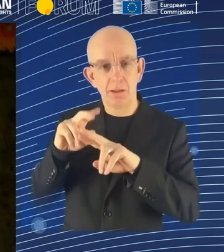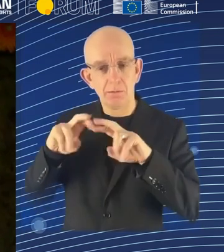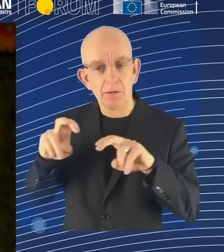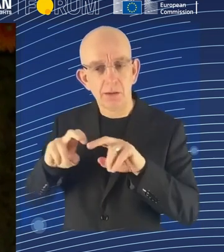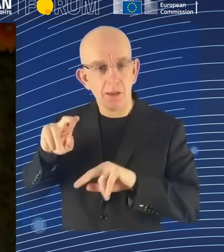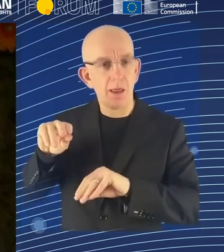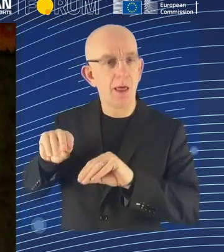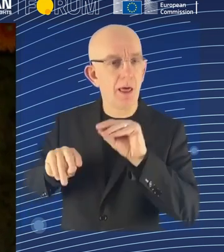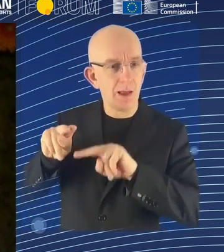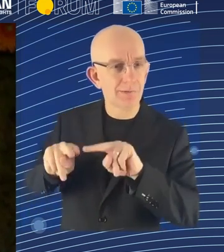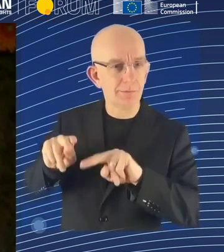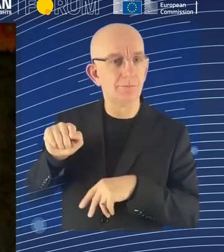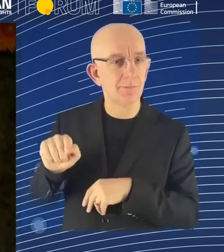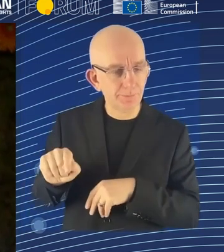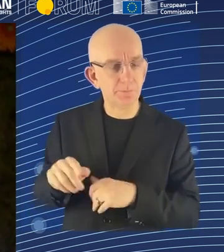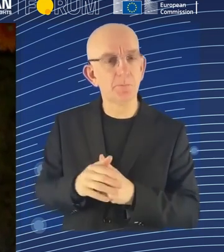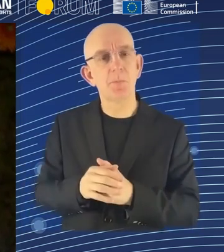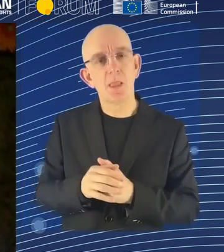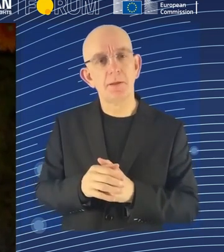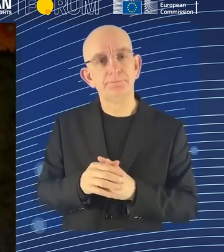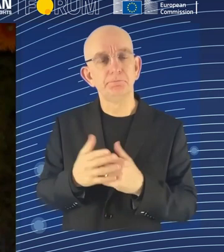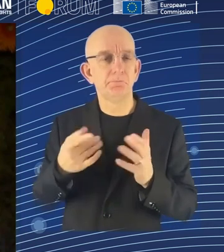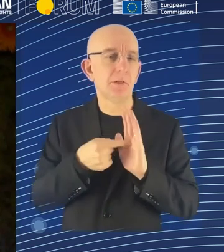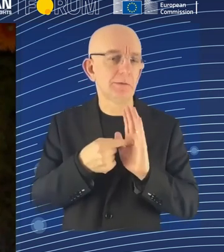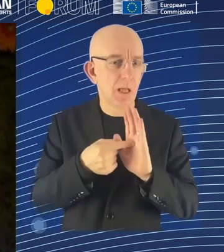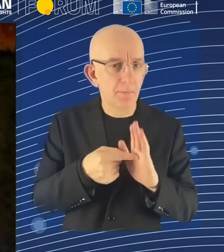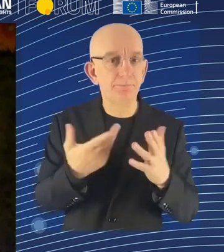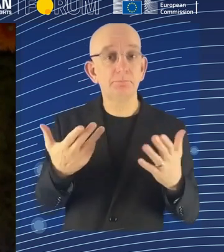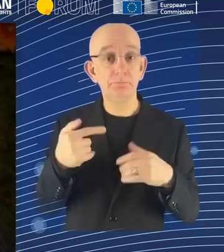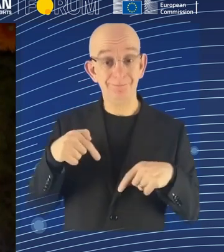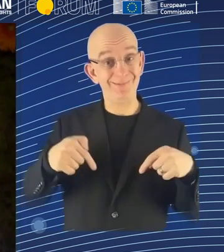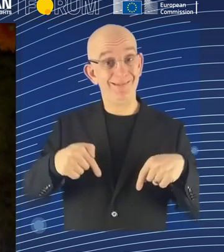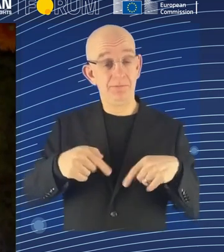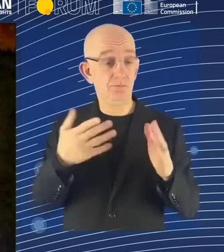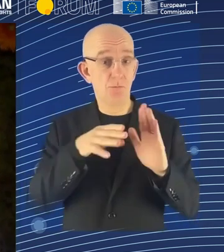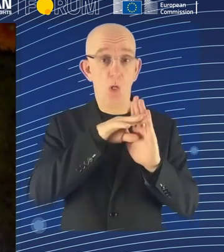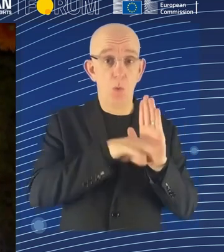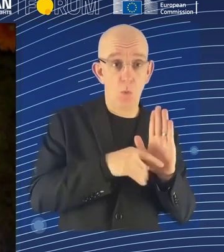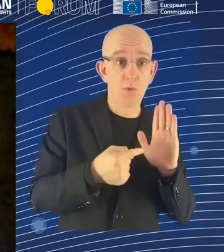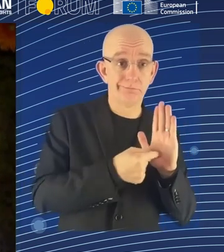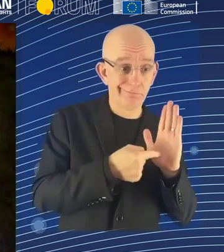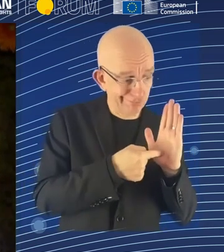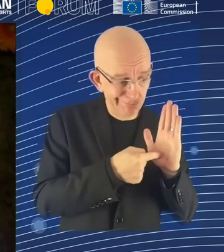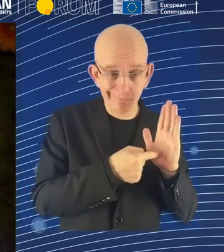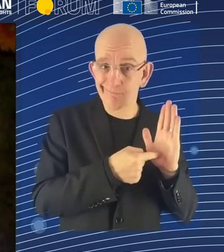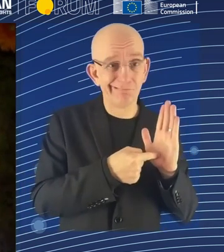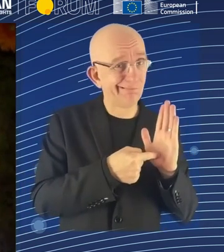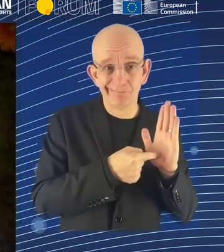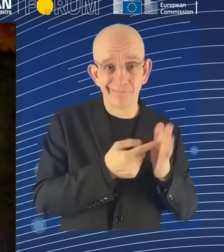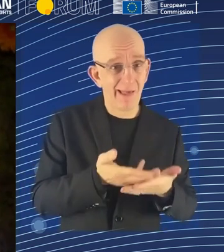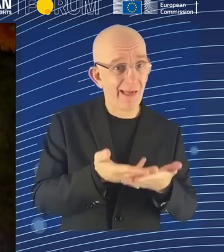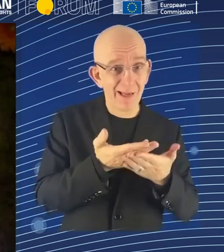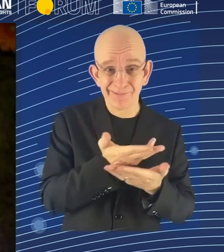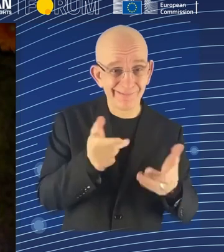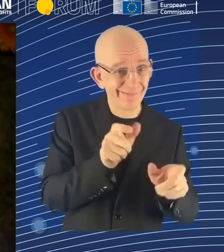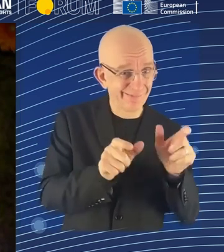similar to GDPR. The impact assessments, you guys are developing a model. It's the guardrails on what employers do with these